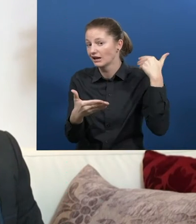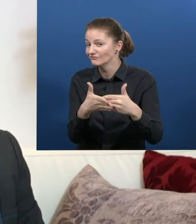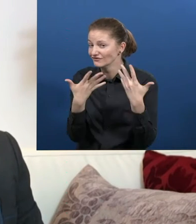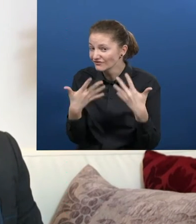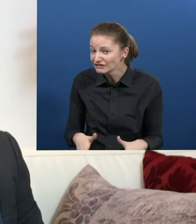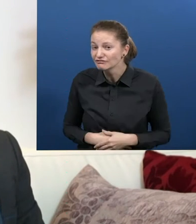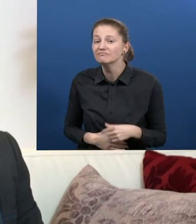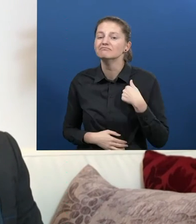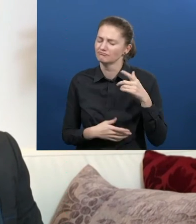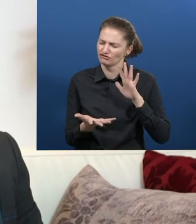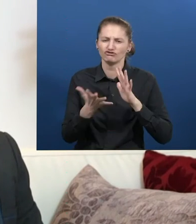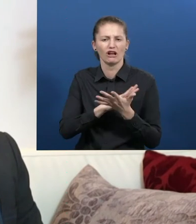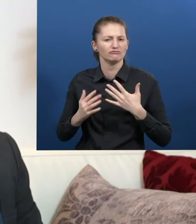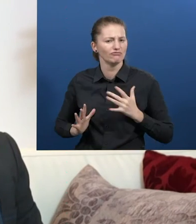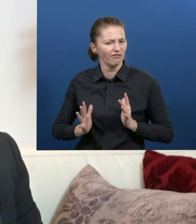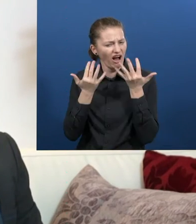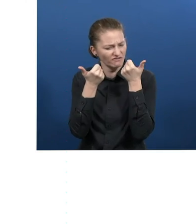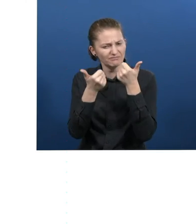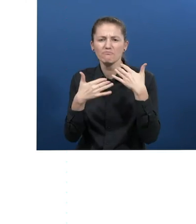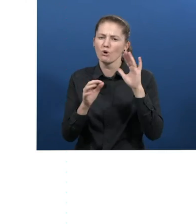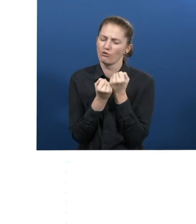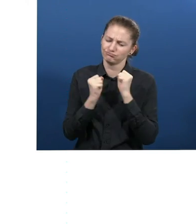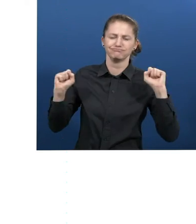de una forma autónoma e independiente.